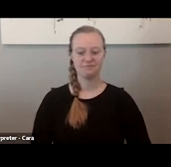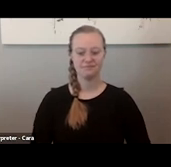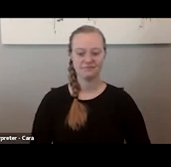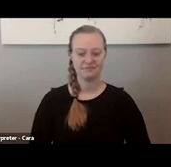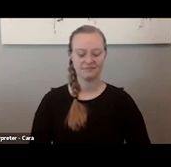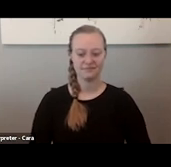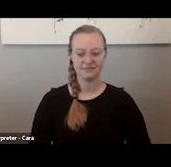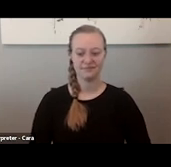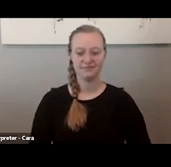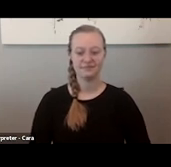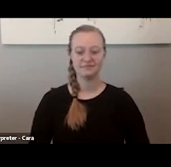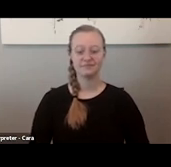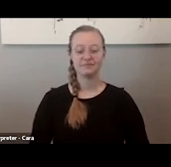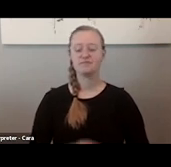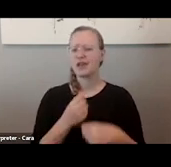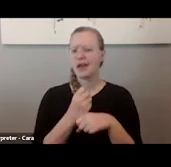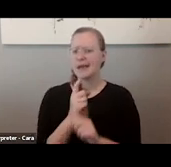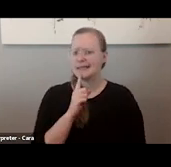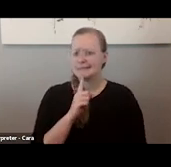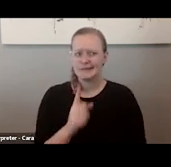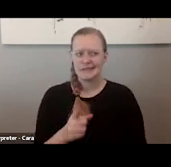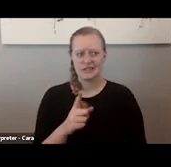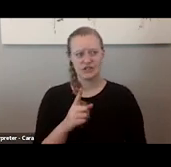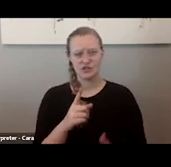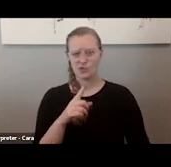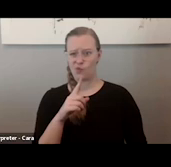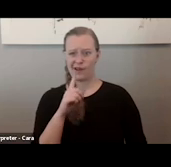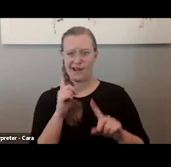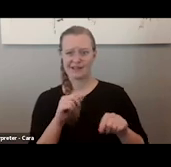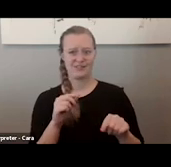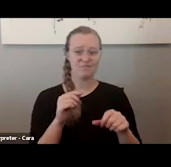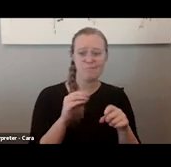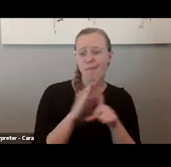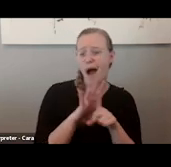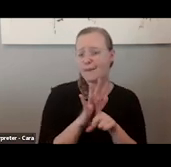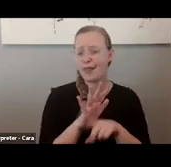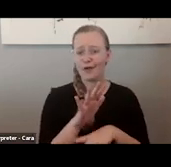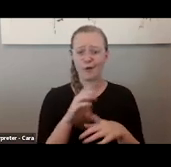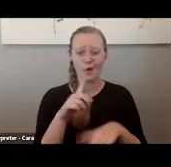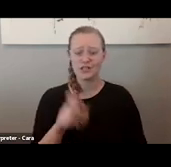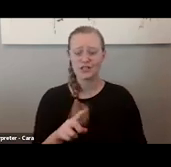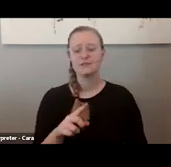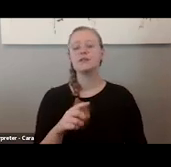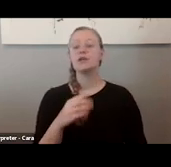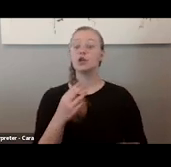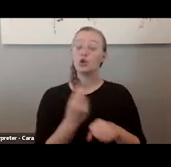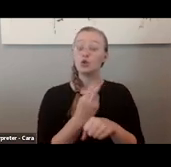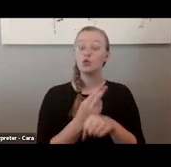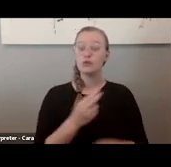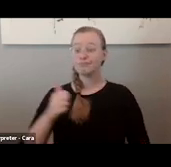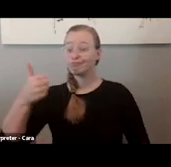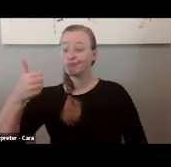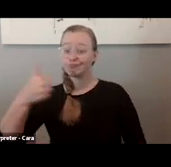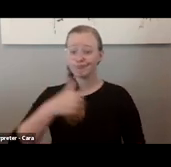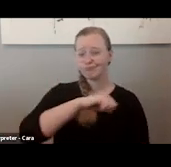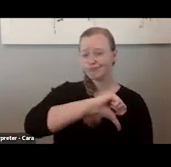screen. To ensure that we get to most of the popular questions, please use the like or upvote for the